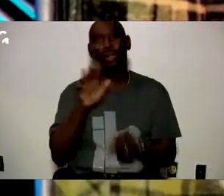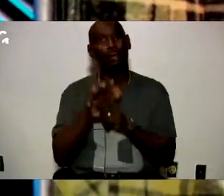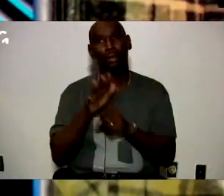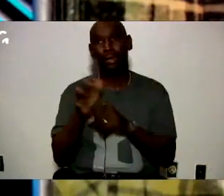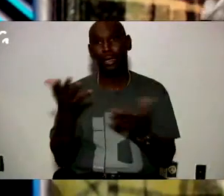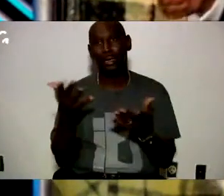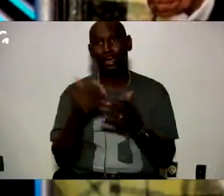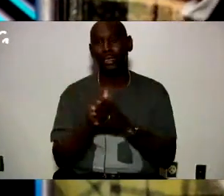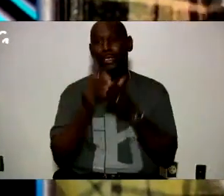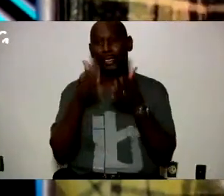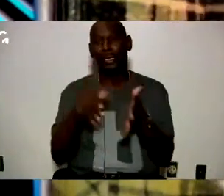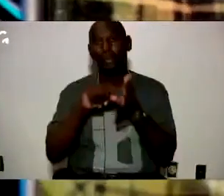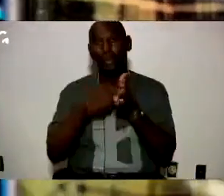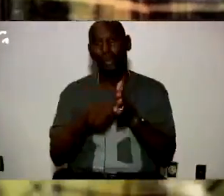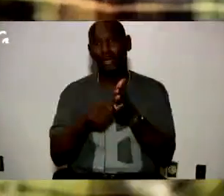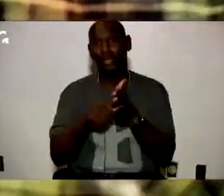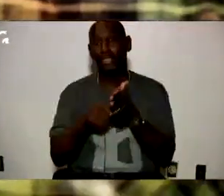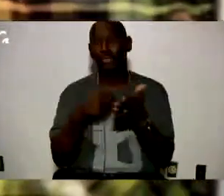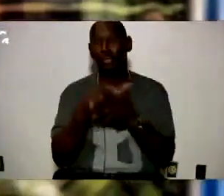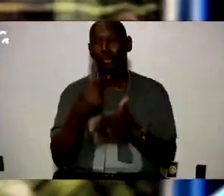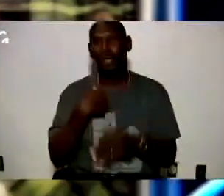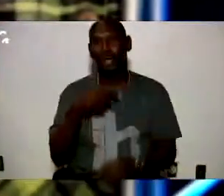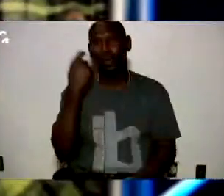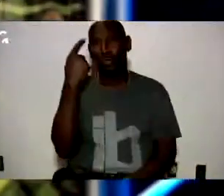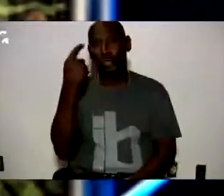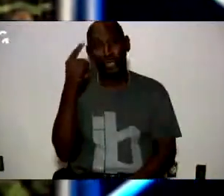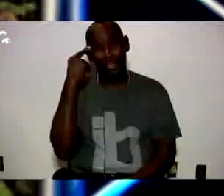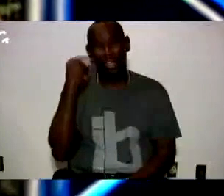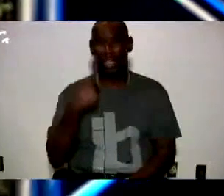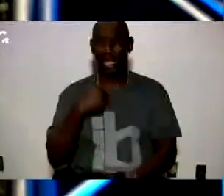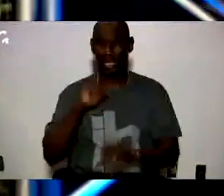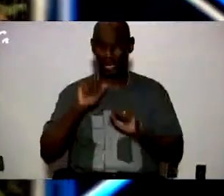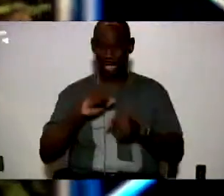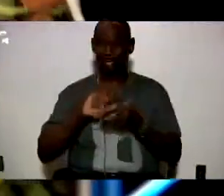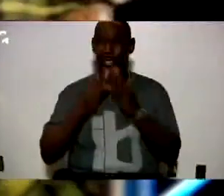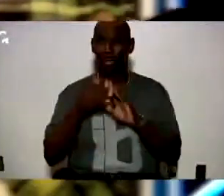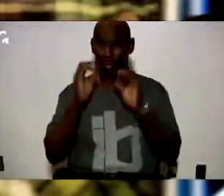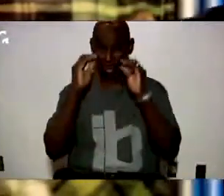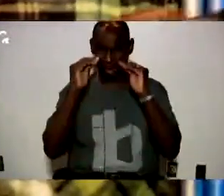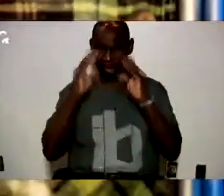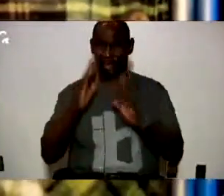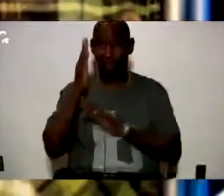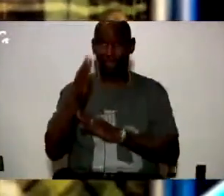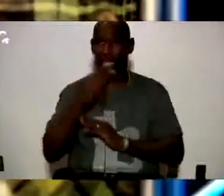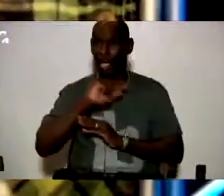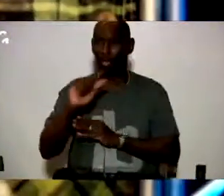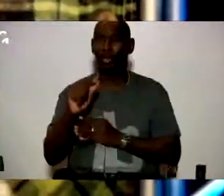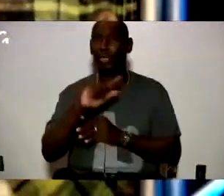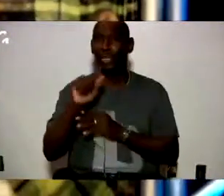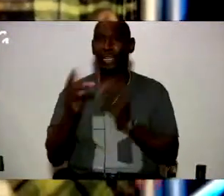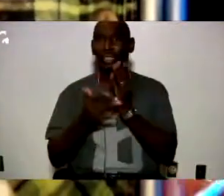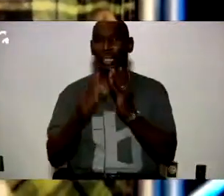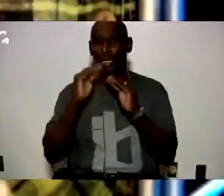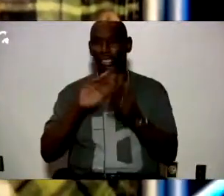no she left the mark she bought me a dream that she thought I could be an educator fast forward I go to Texas Tech come right back I teach at